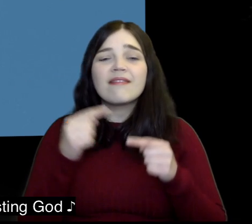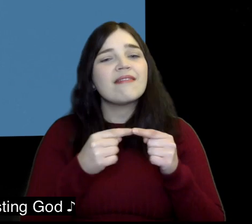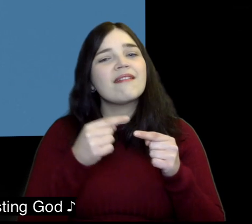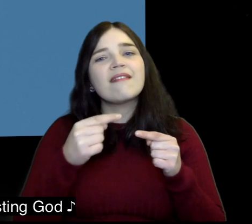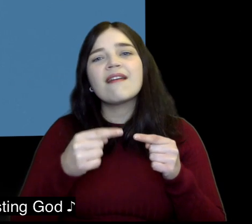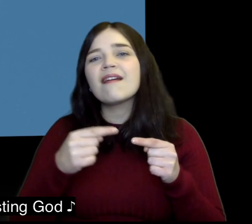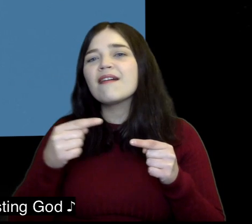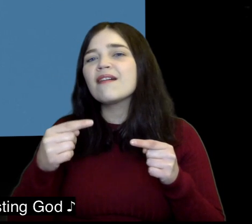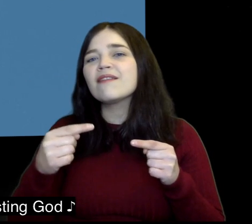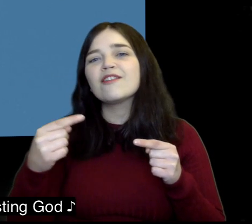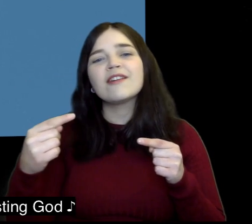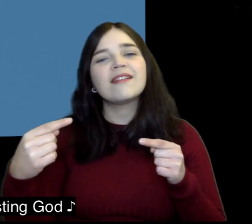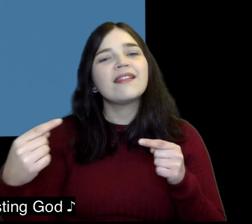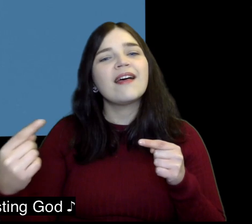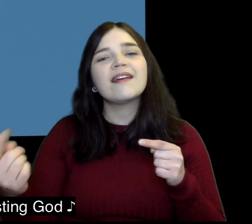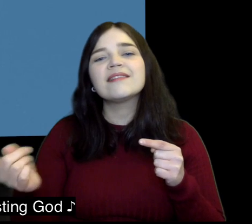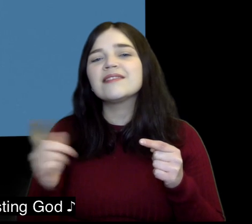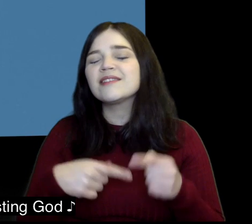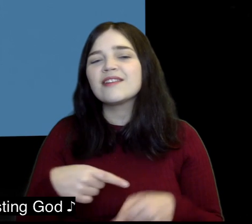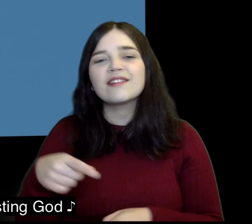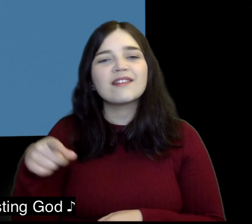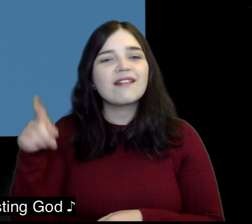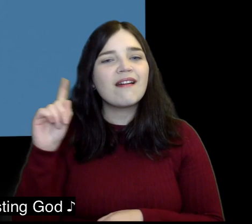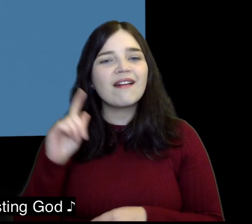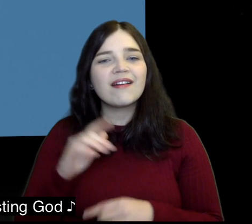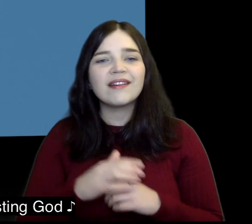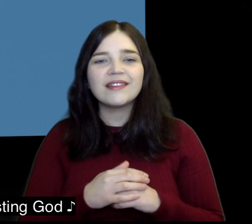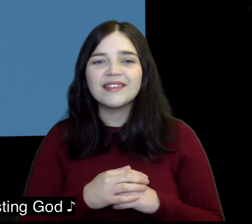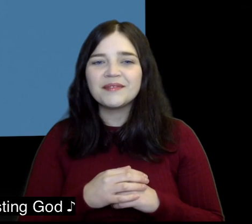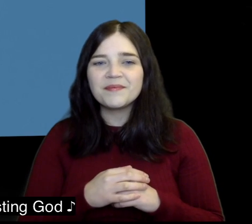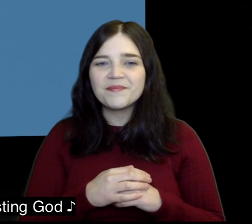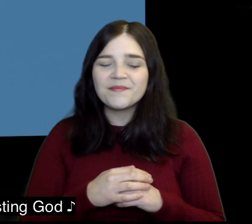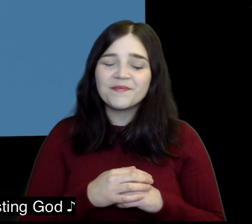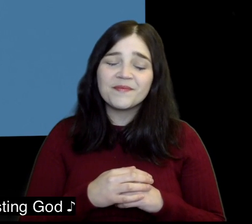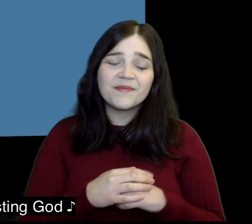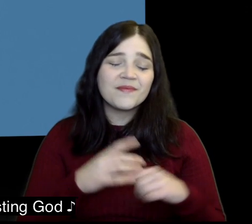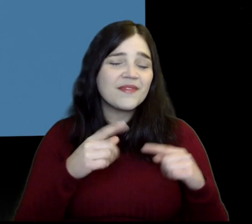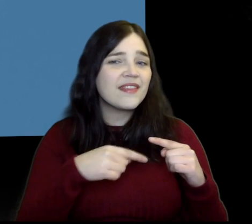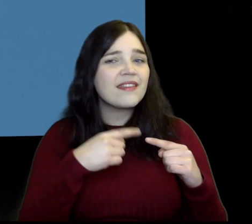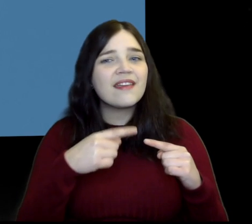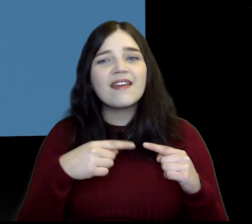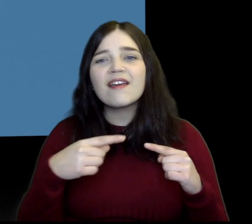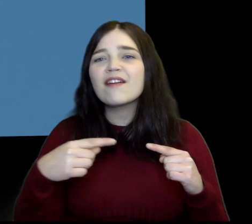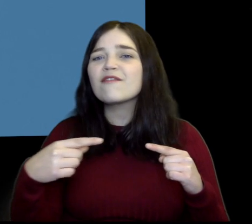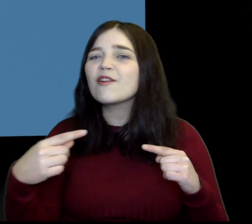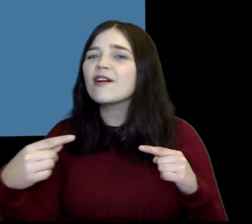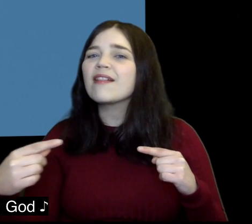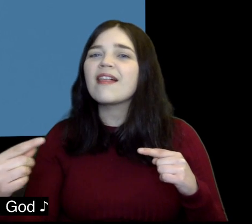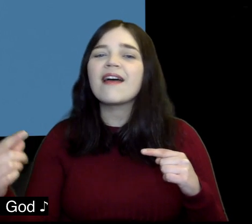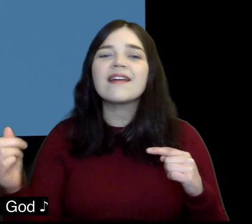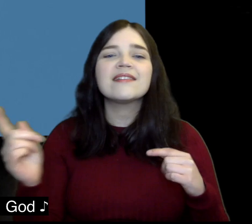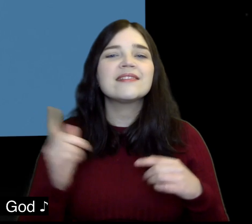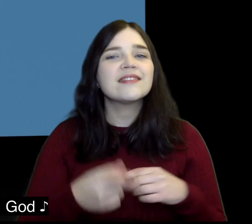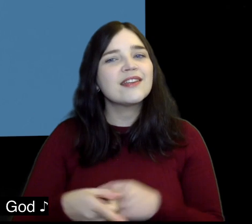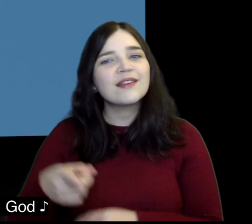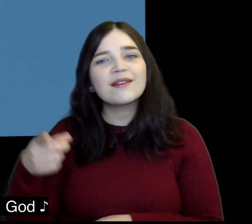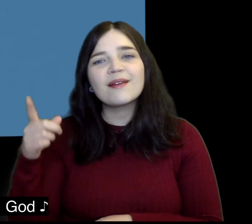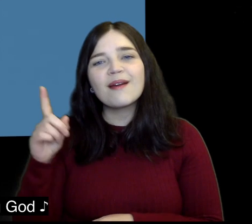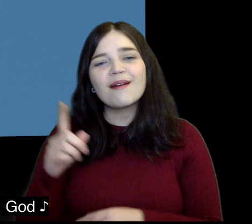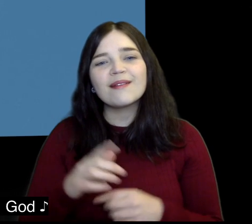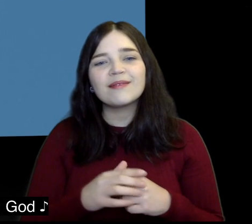You are the everlasting God The